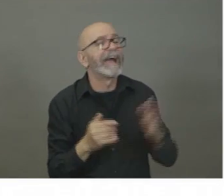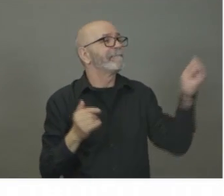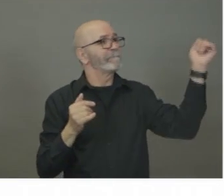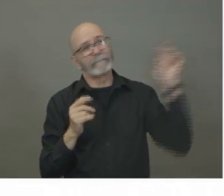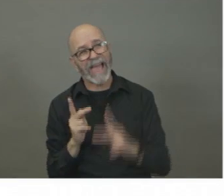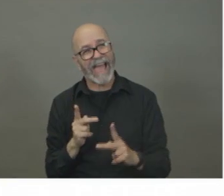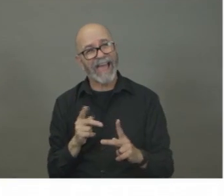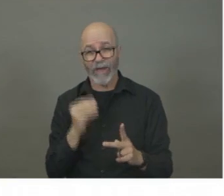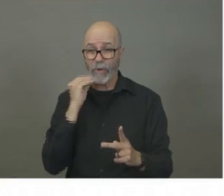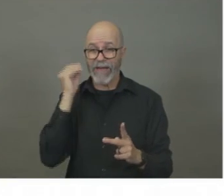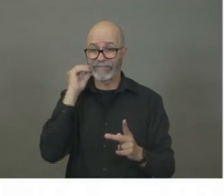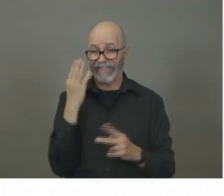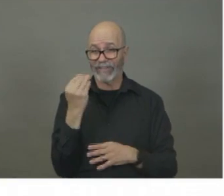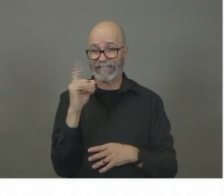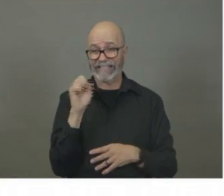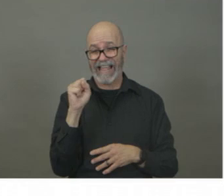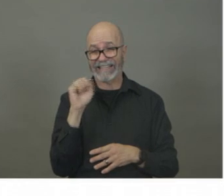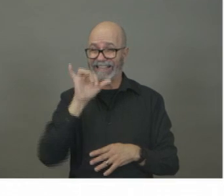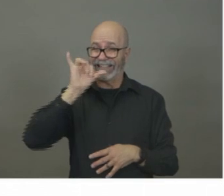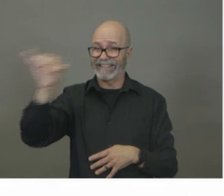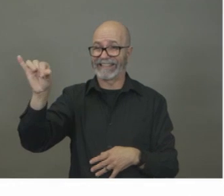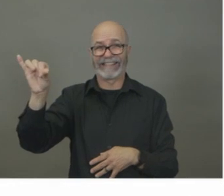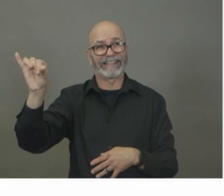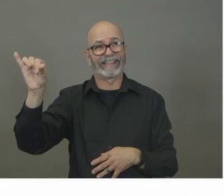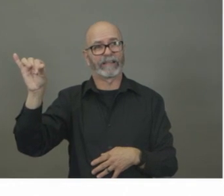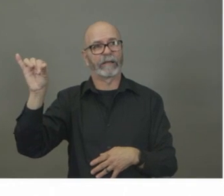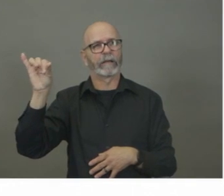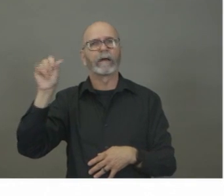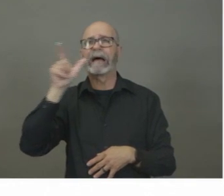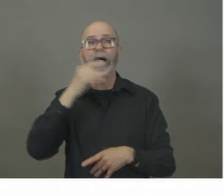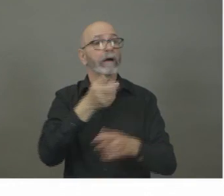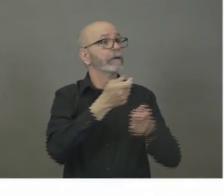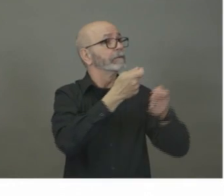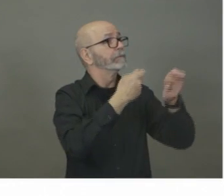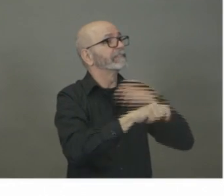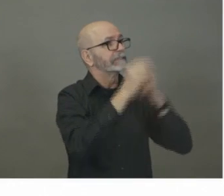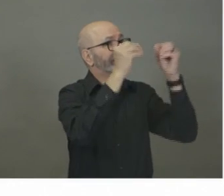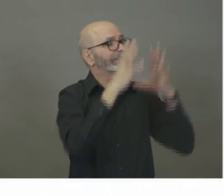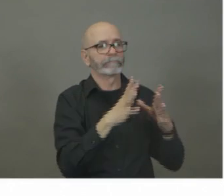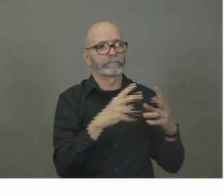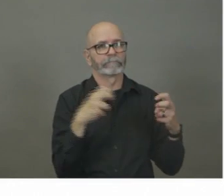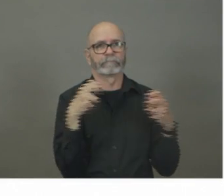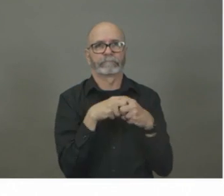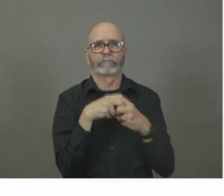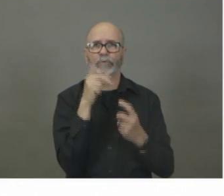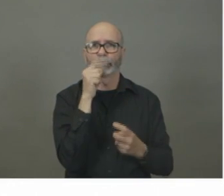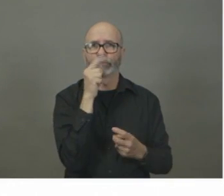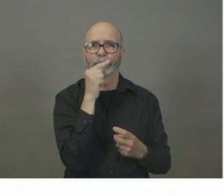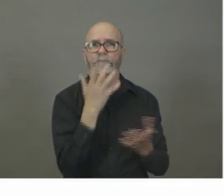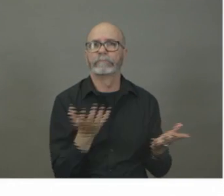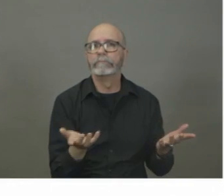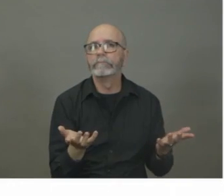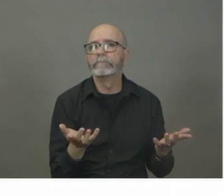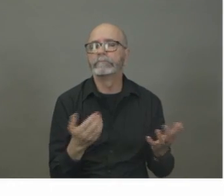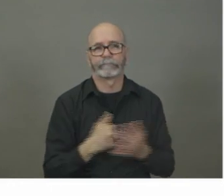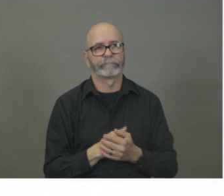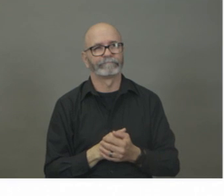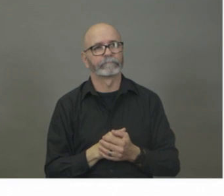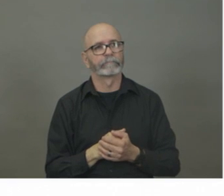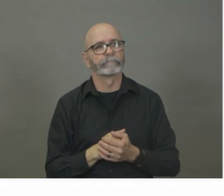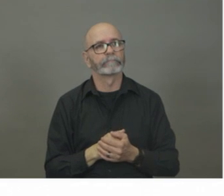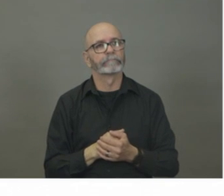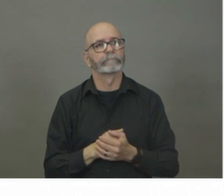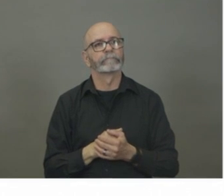should we do in that regard? Uh, so we'll assess that. Uh, they will have to isolate, uh, self-isolate for 14 days. All,